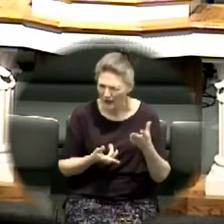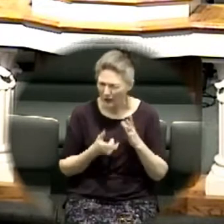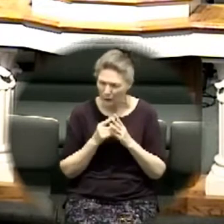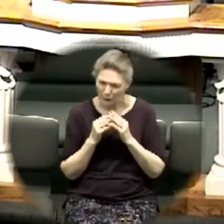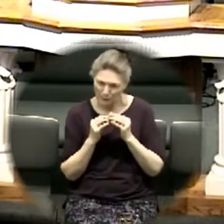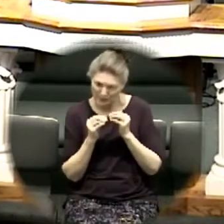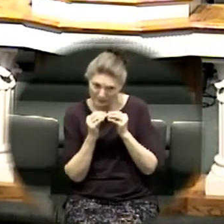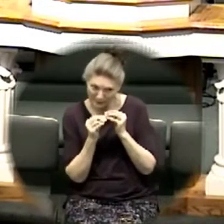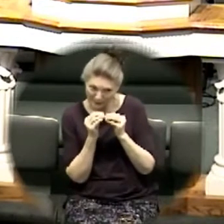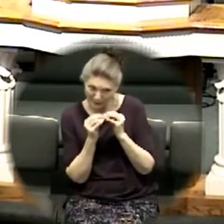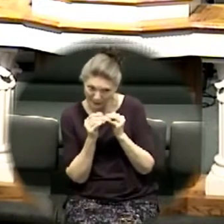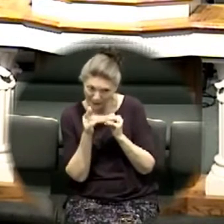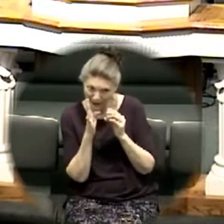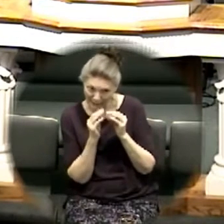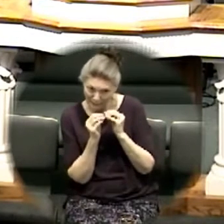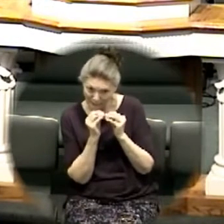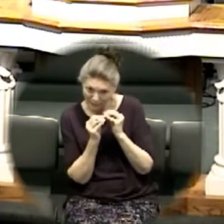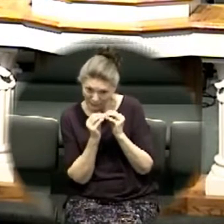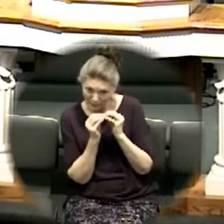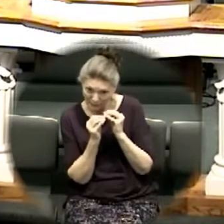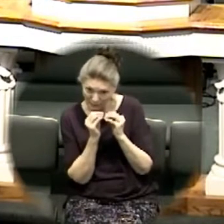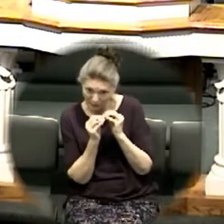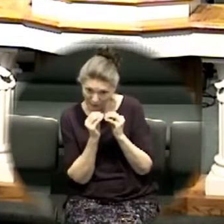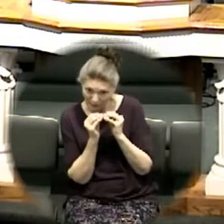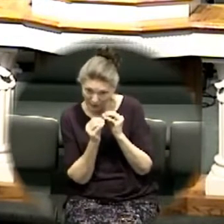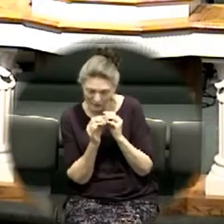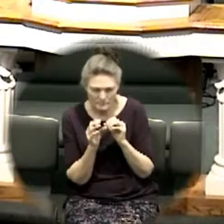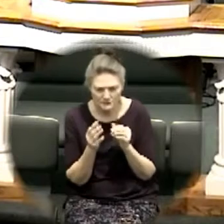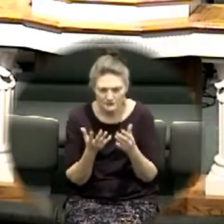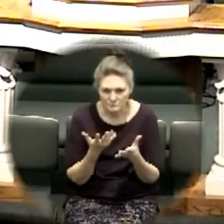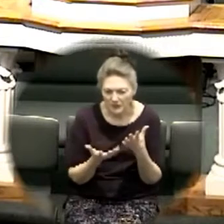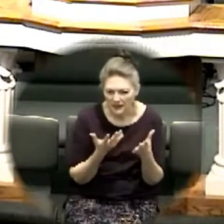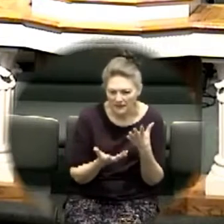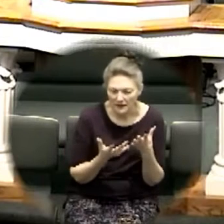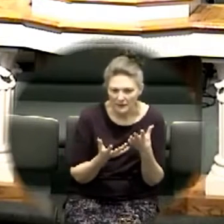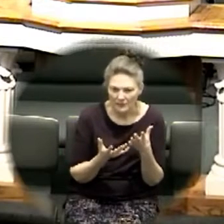maybe drunk in the holy ghost i've seen that happen